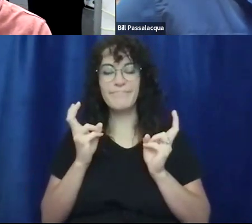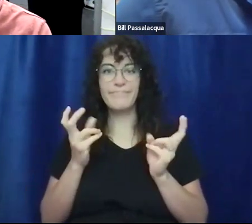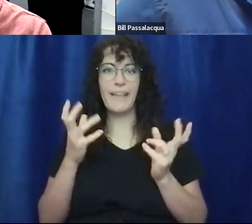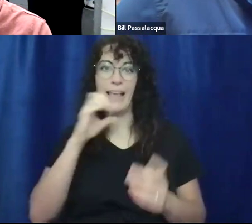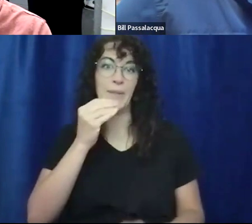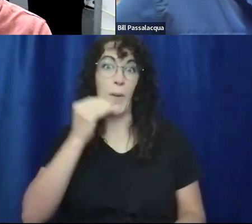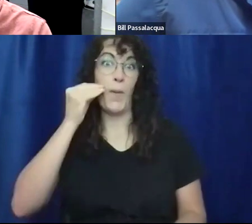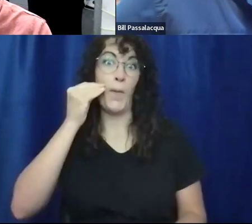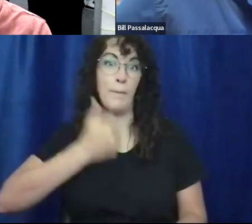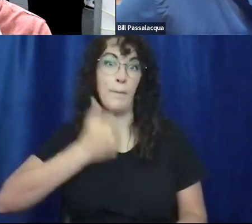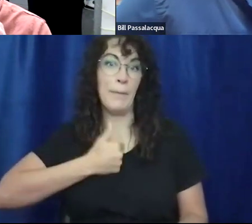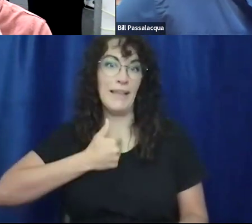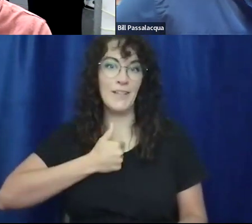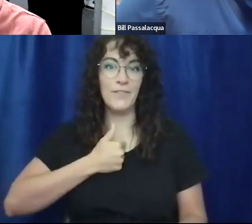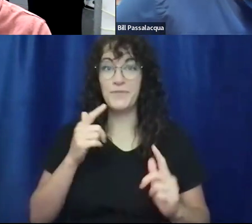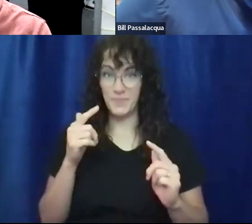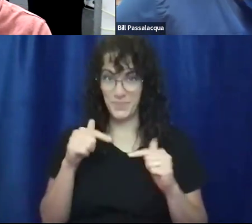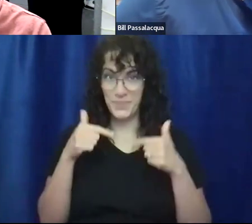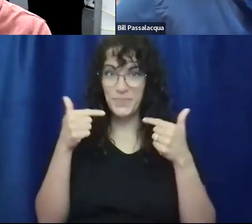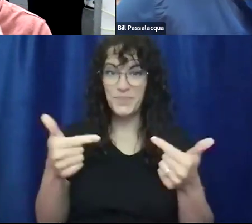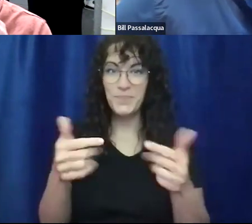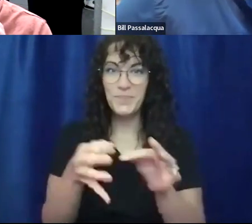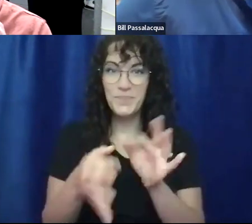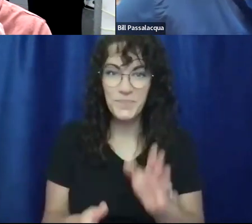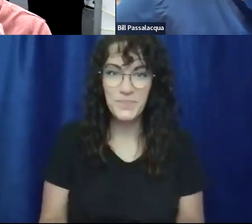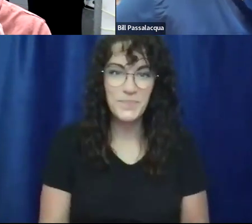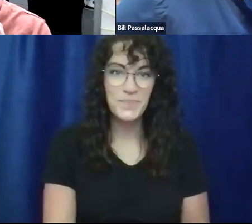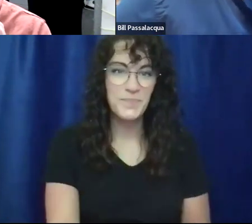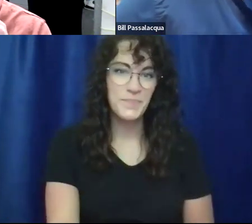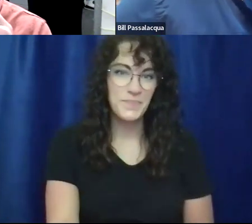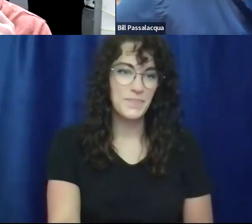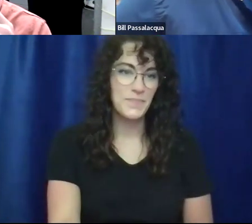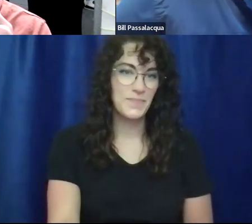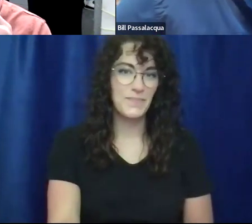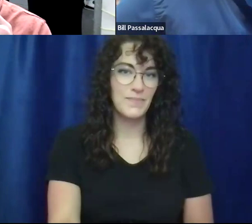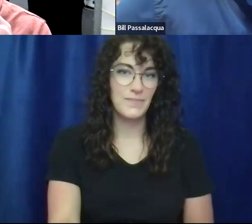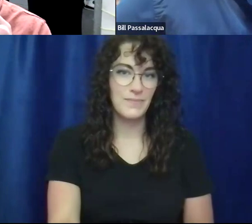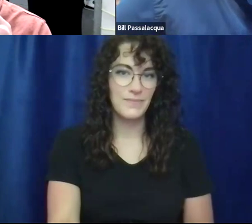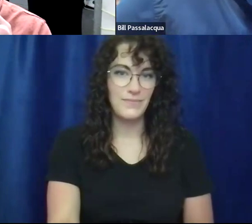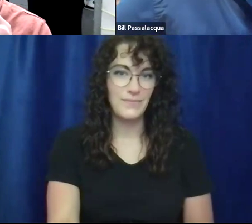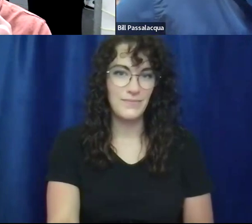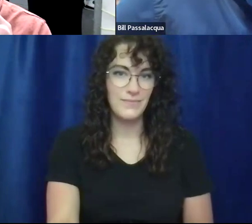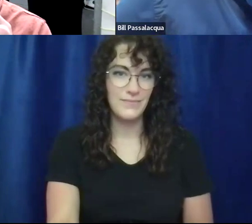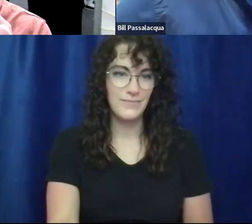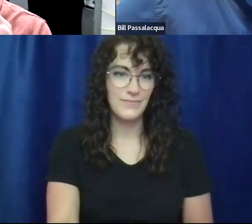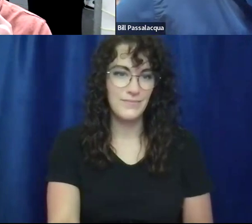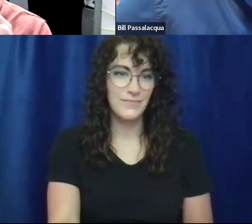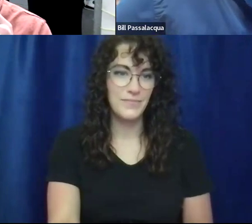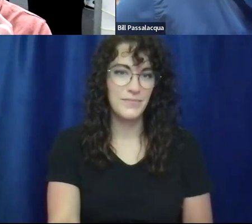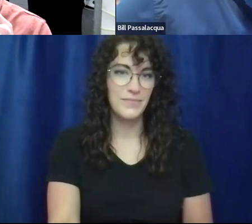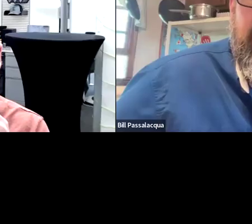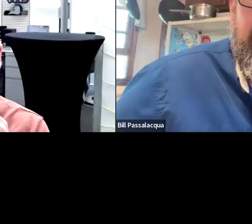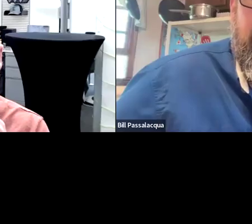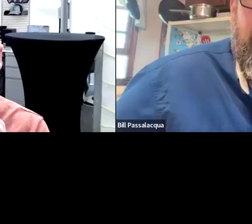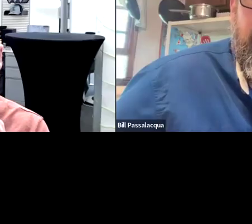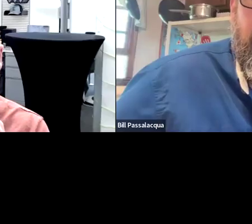I've been living here since then, and I didn't have a job or, or any prospects or any money. So I moved